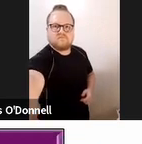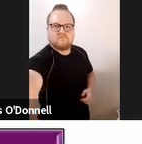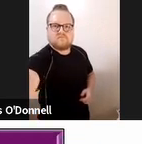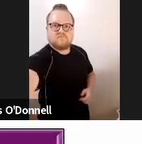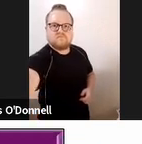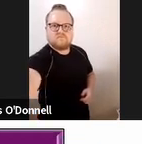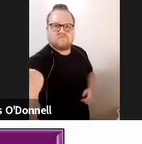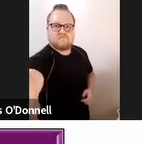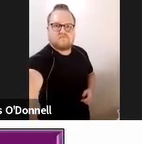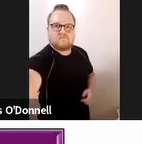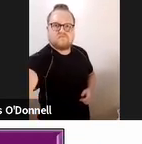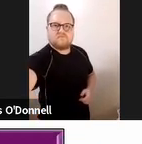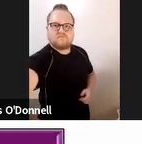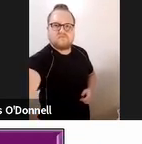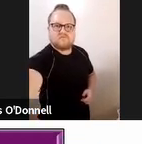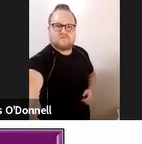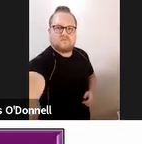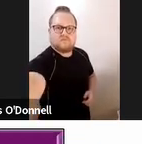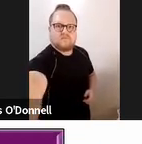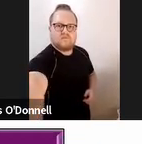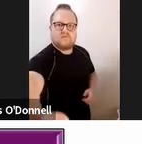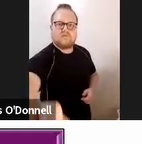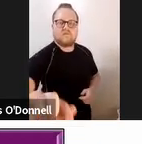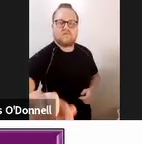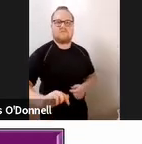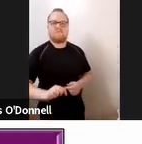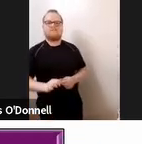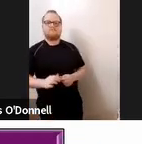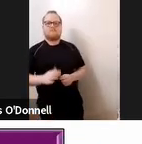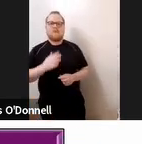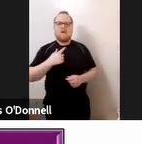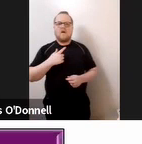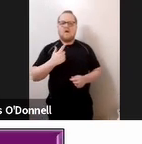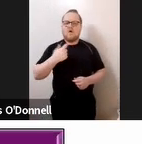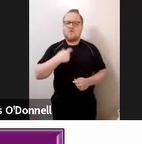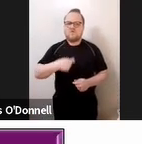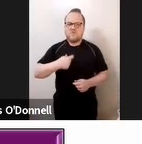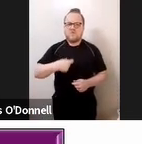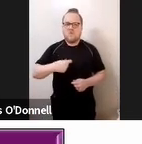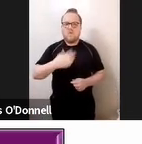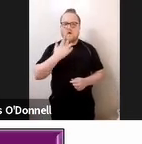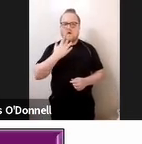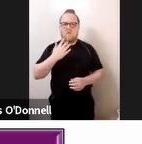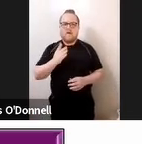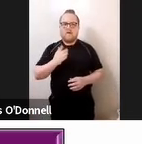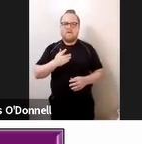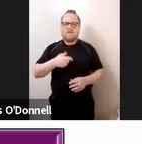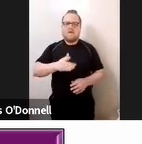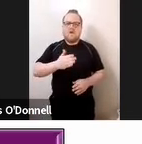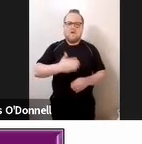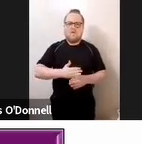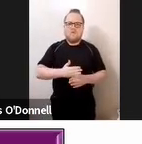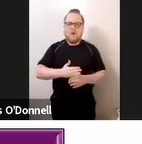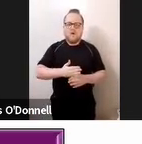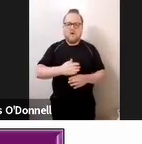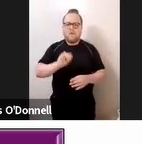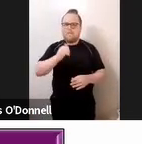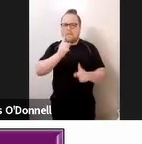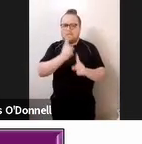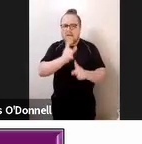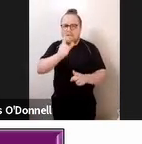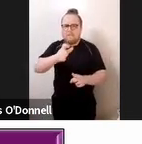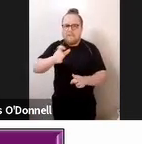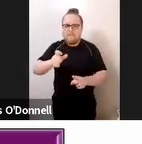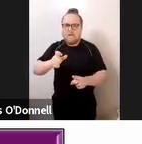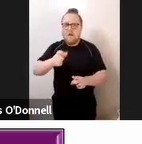assessments as a social worker or carrying out our work rather than saying oh and i'm deafblind they may